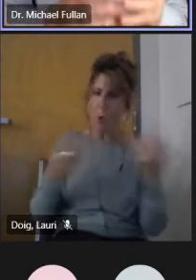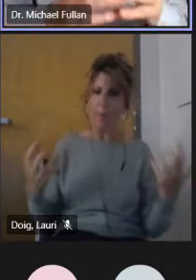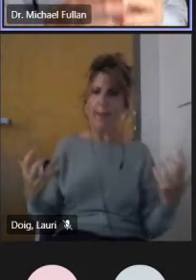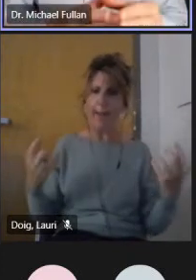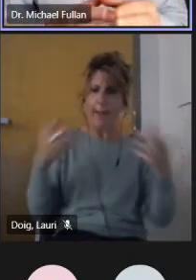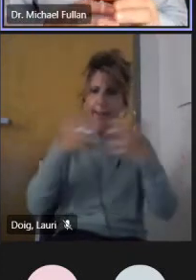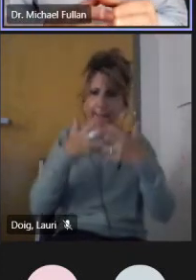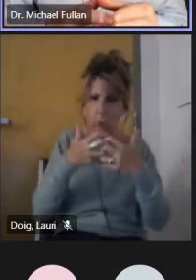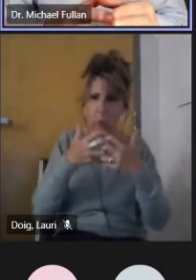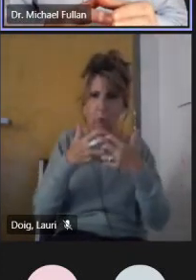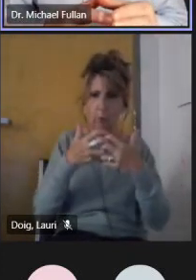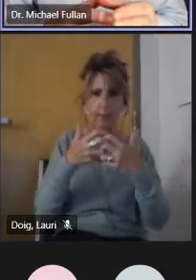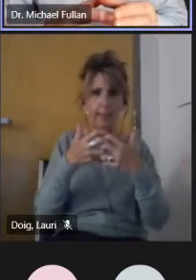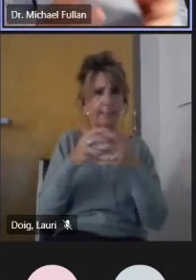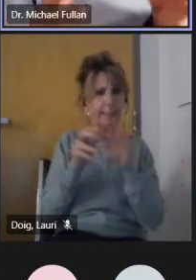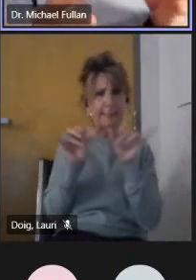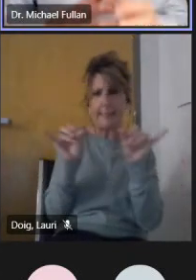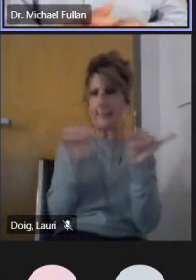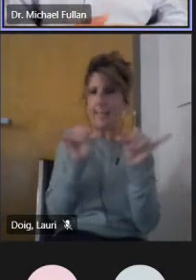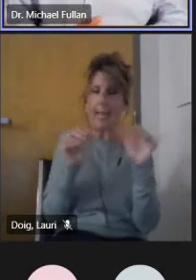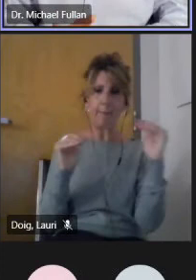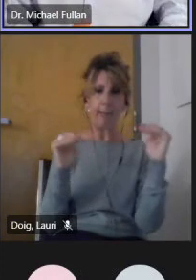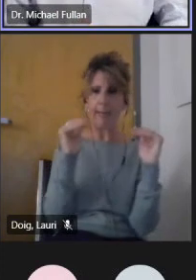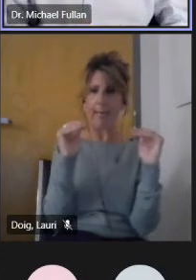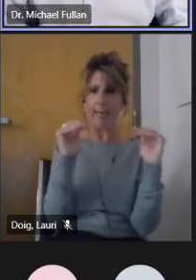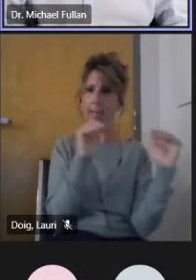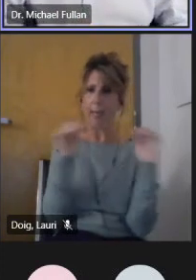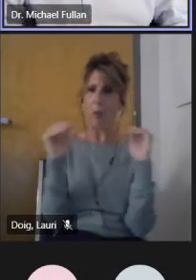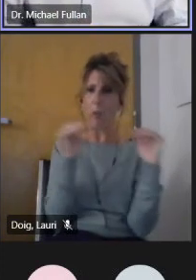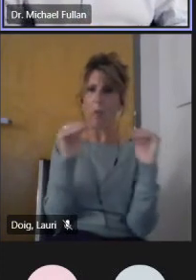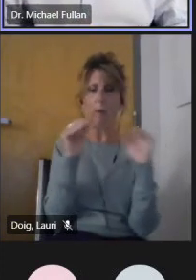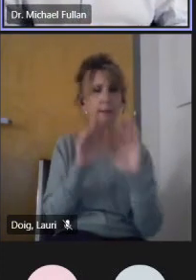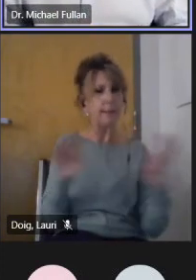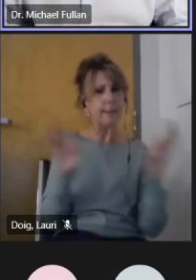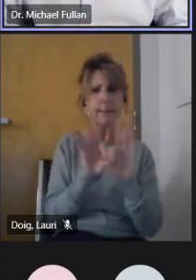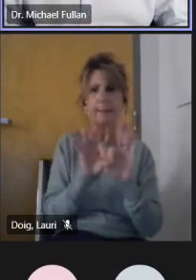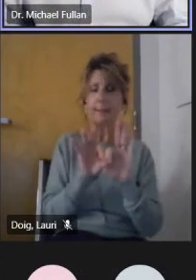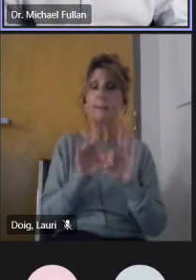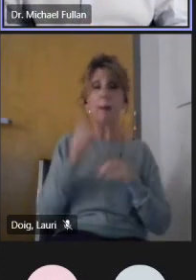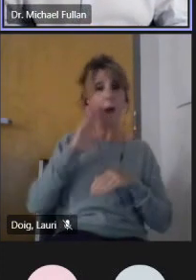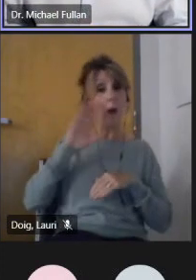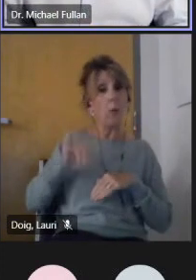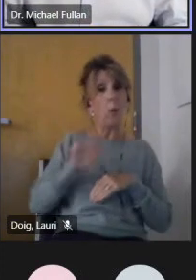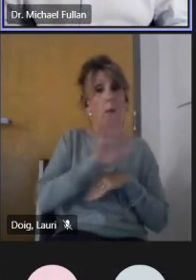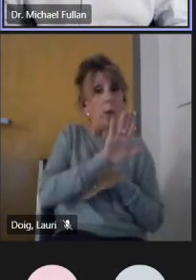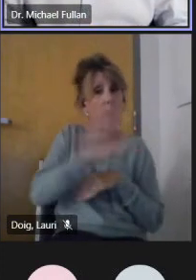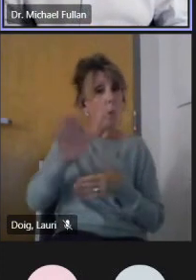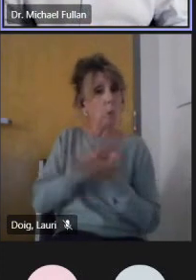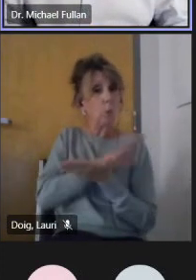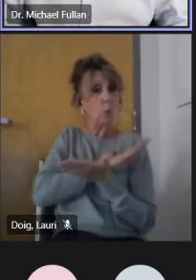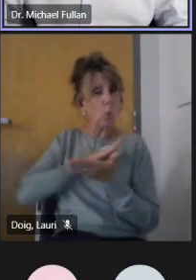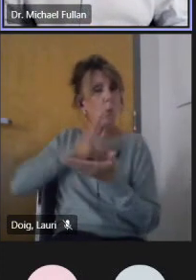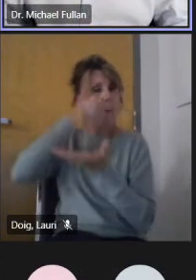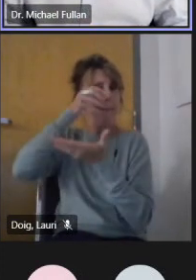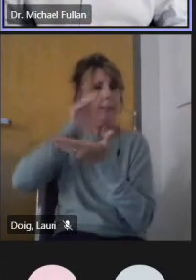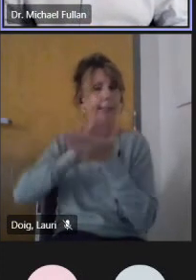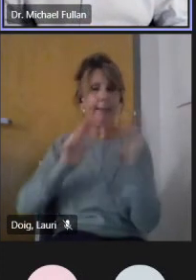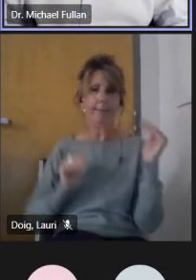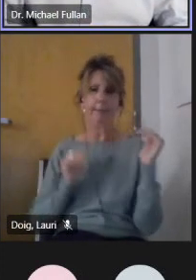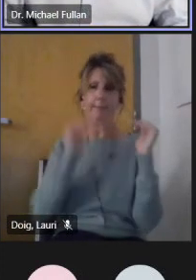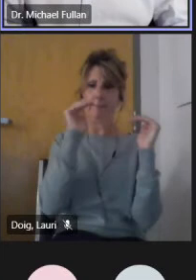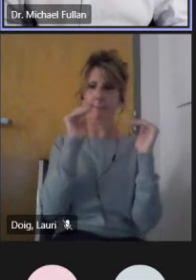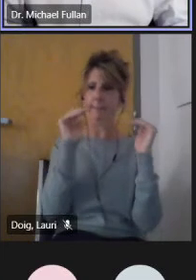having it as the same phenomenon. And I know that's what you stand for in your group. Making sure that we build up social